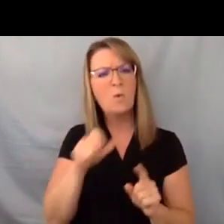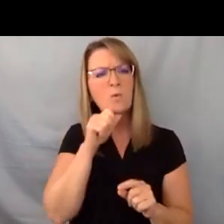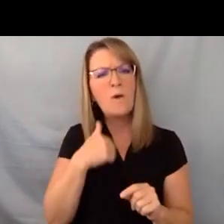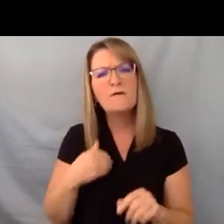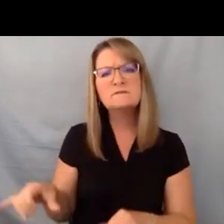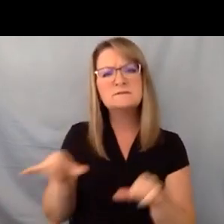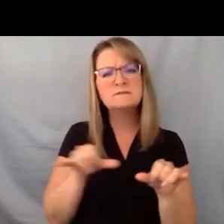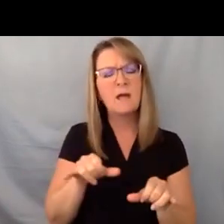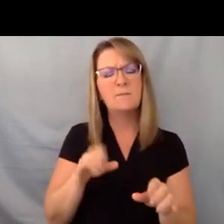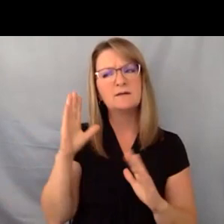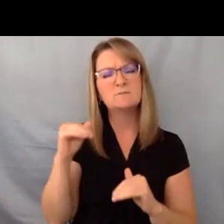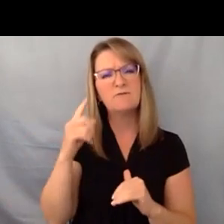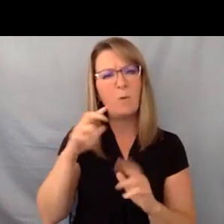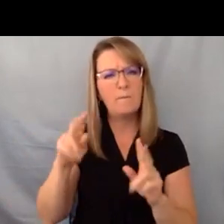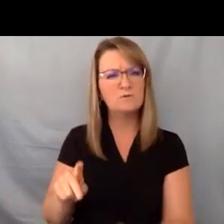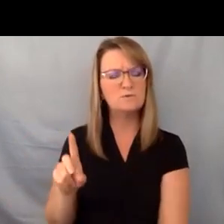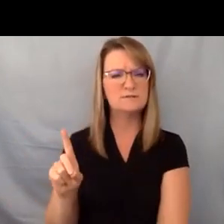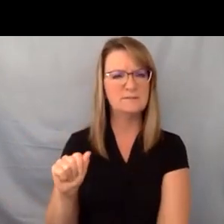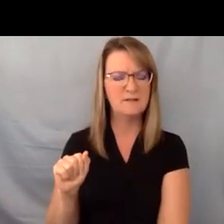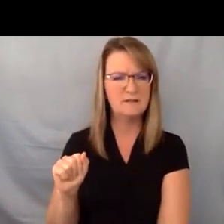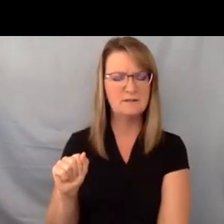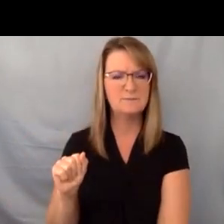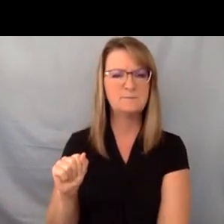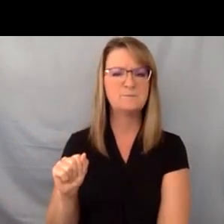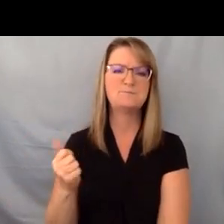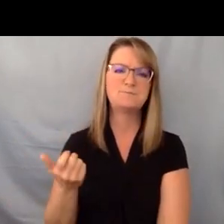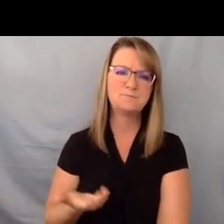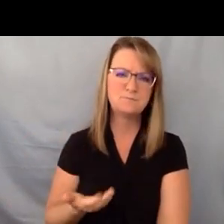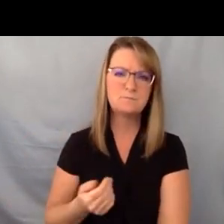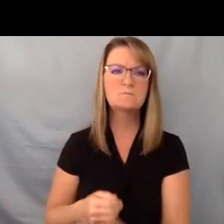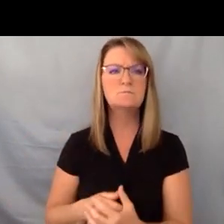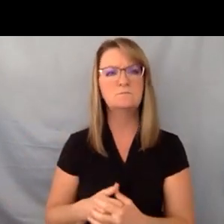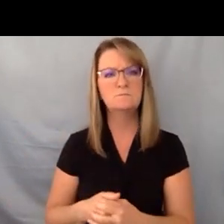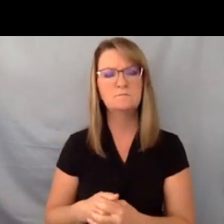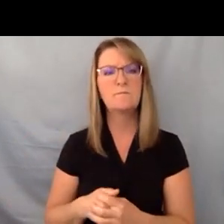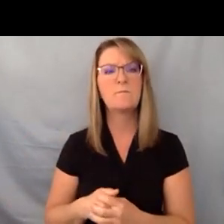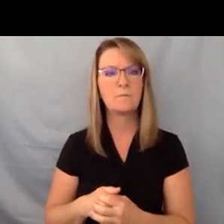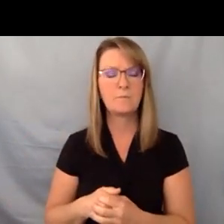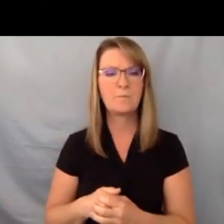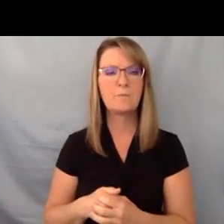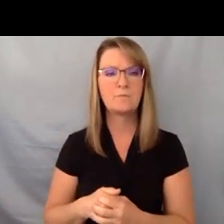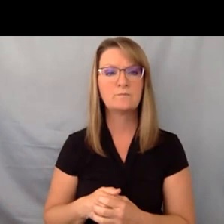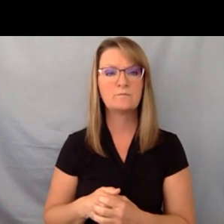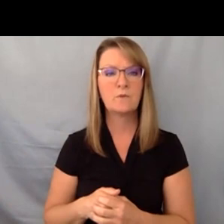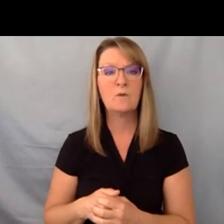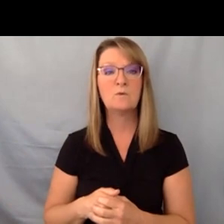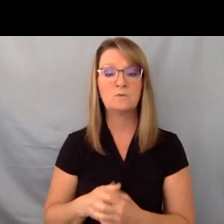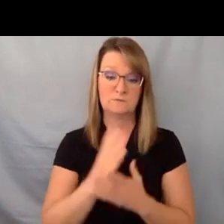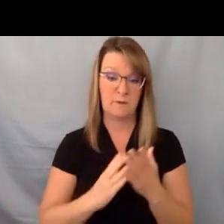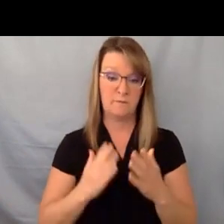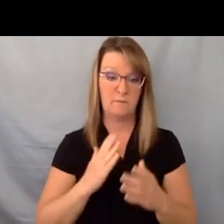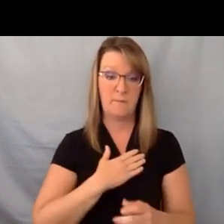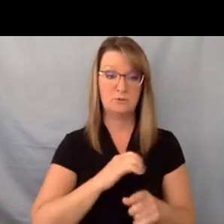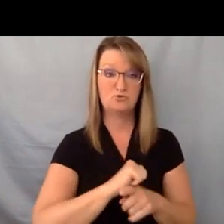expectation for the person with a disability so um i know when i do some of the training i do is